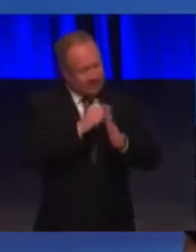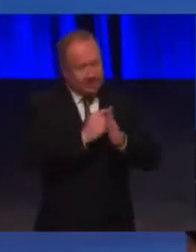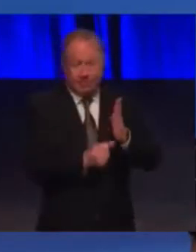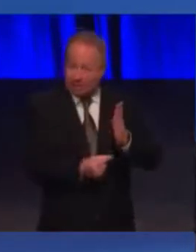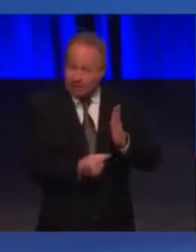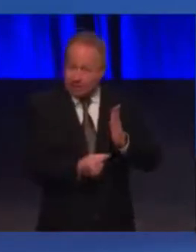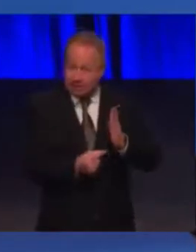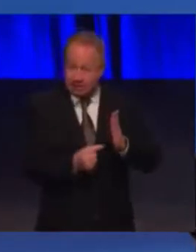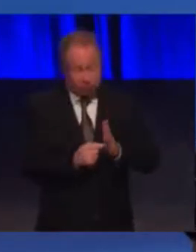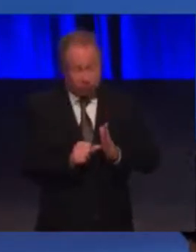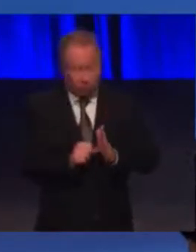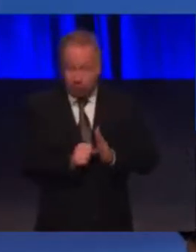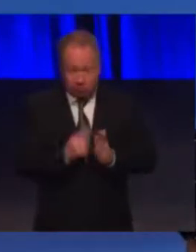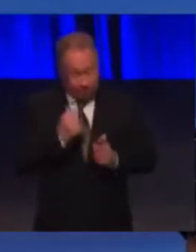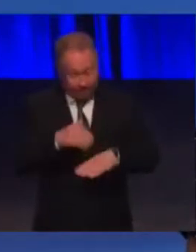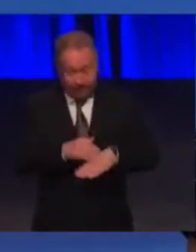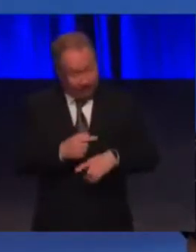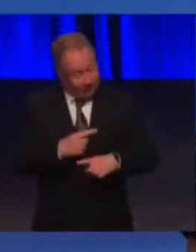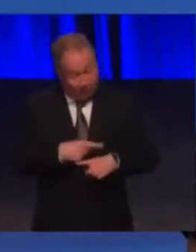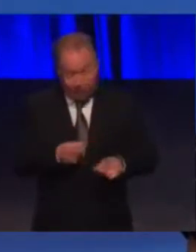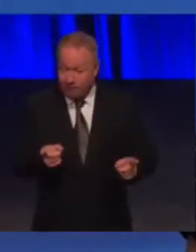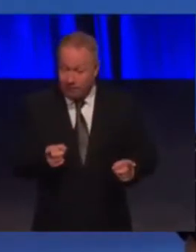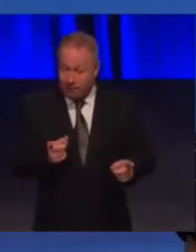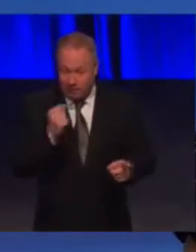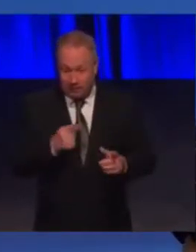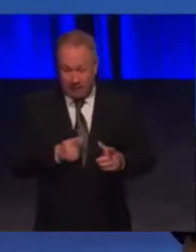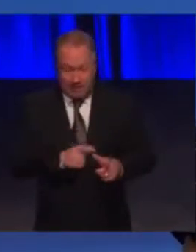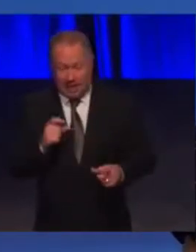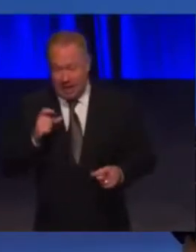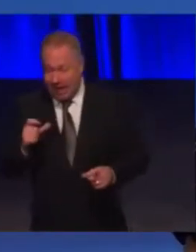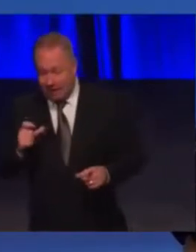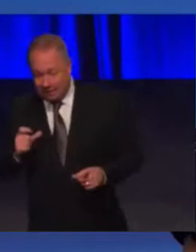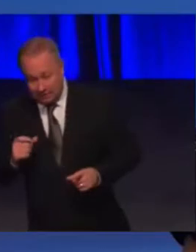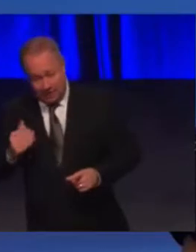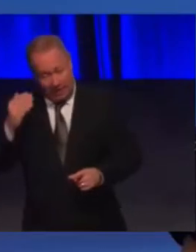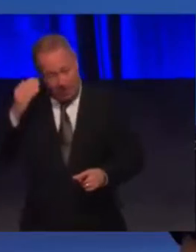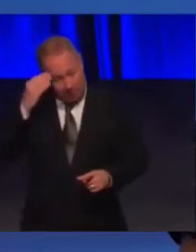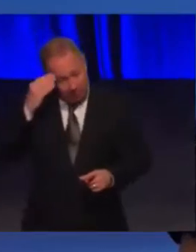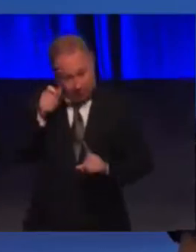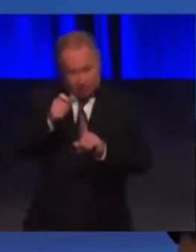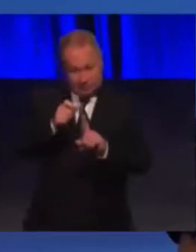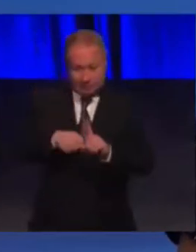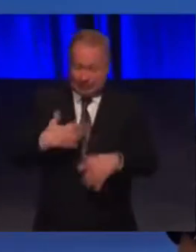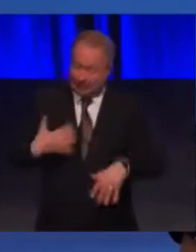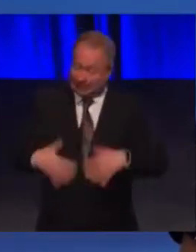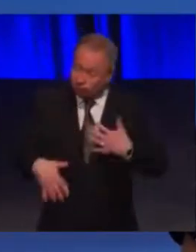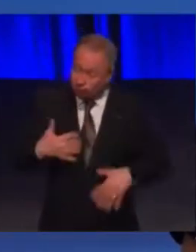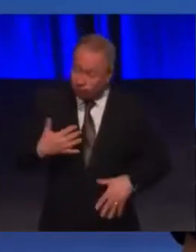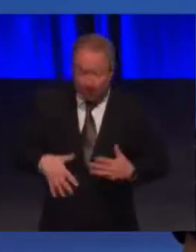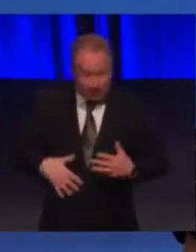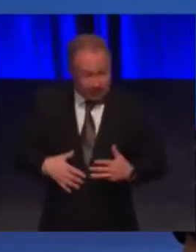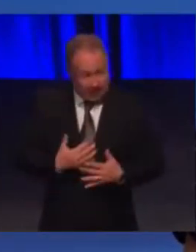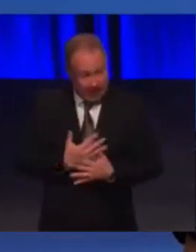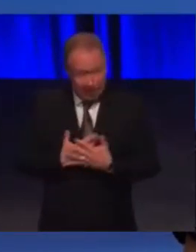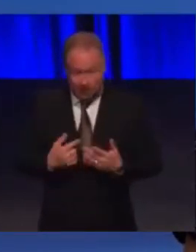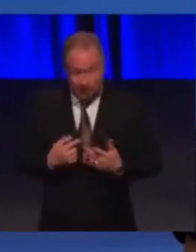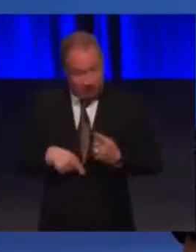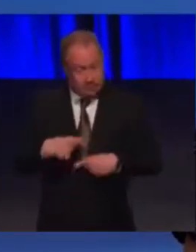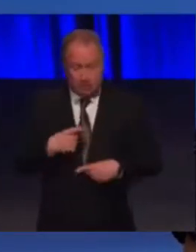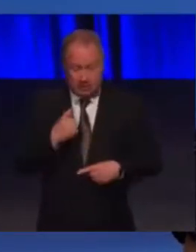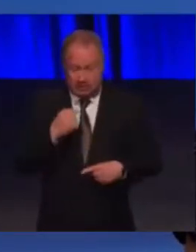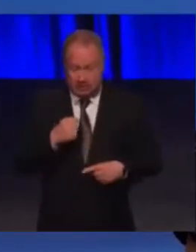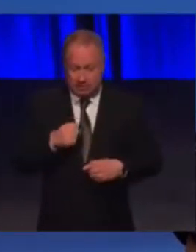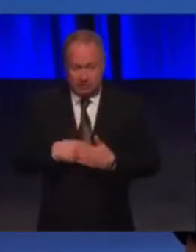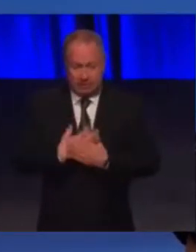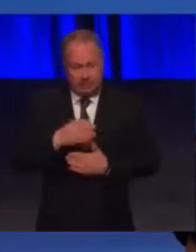issues could affect us all. You could have an accident and suffer a brain or spinal injury. A substantial number of you here today could go on to